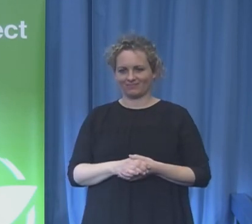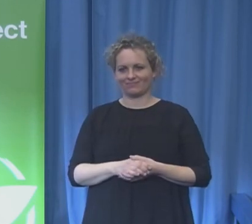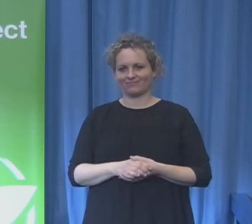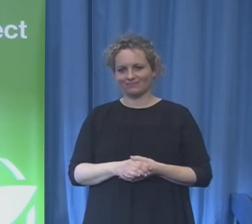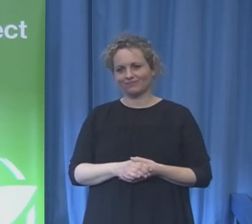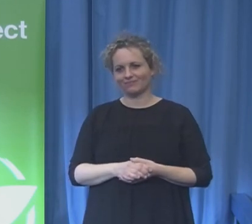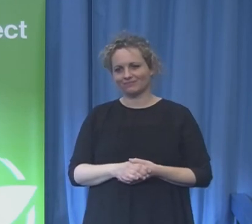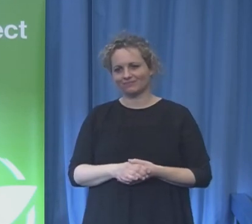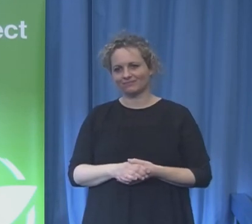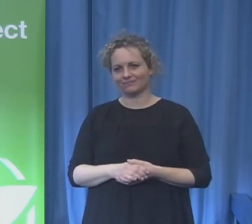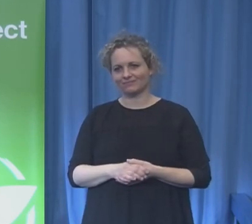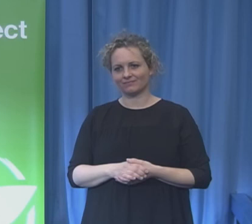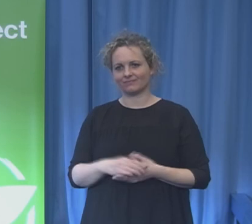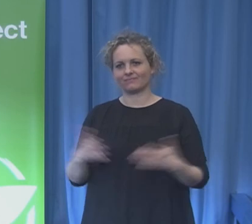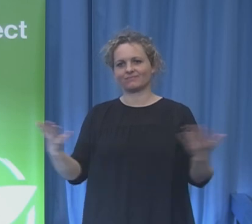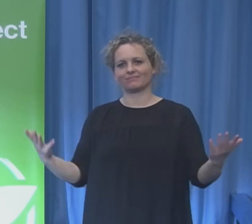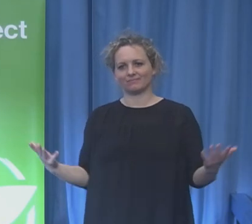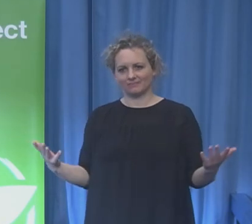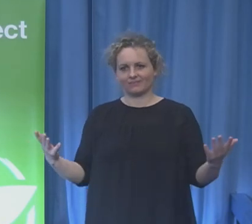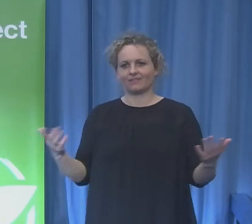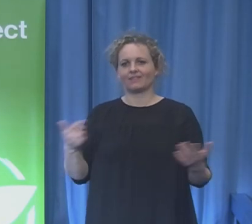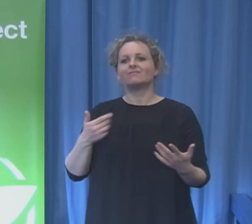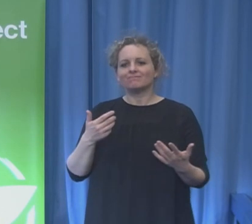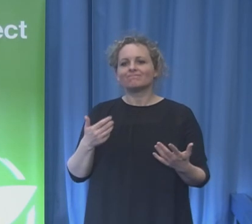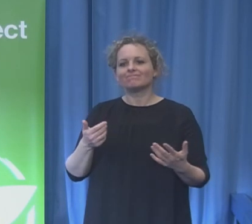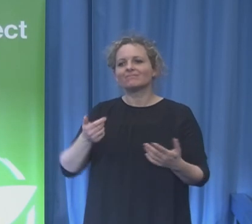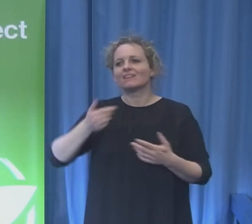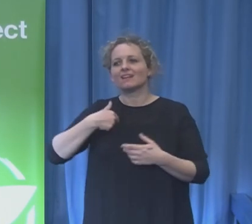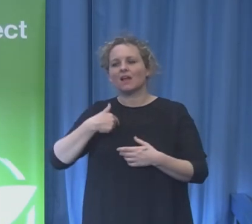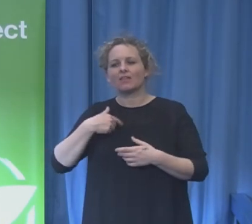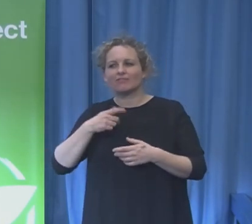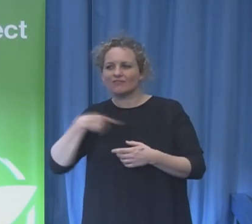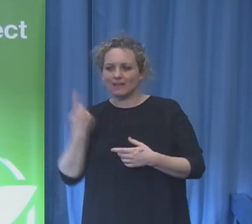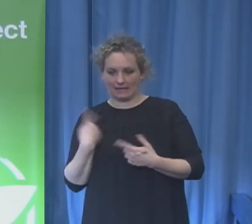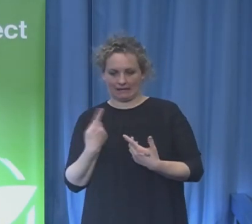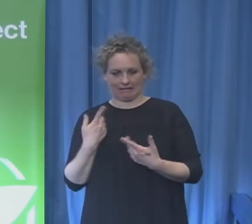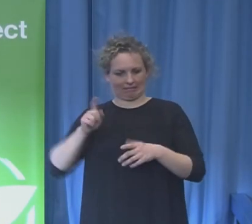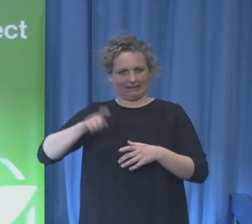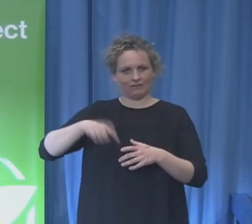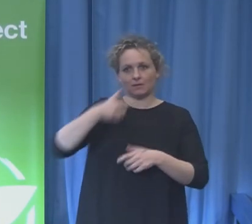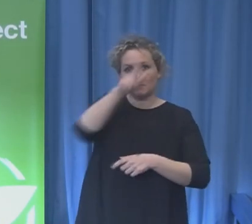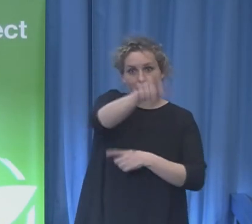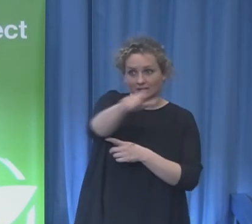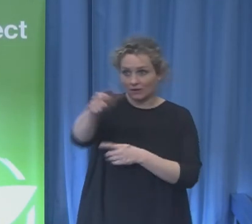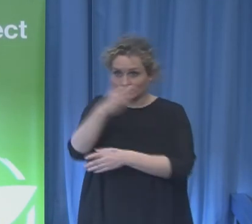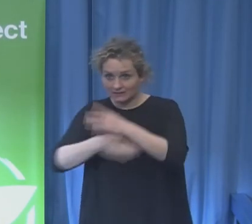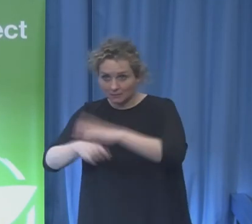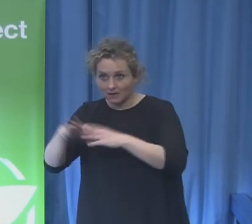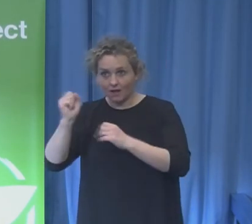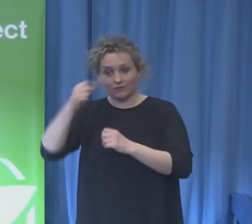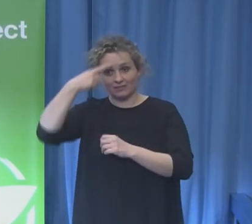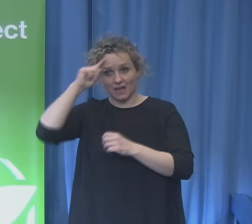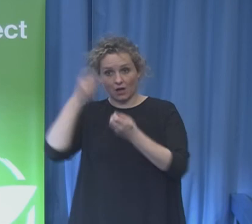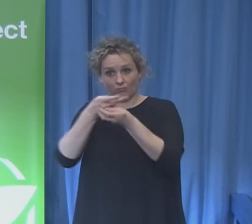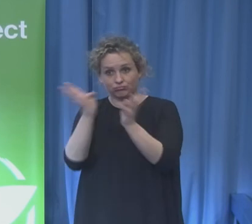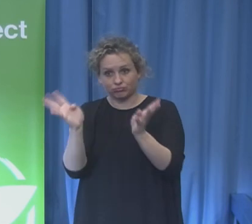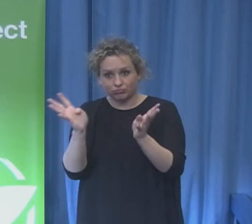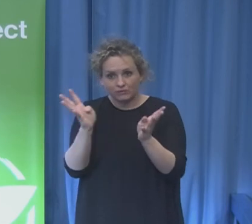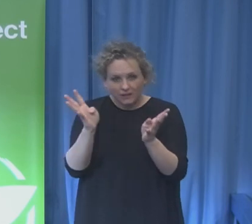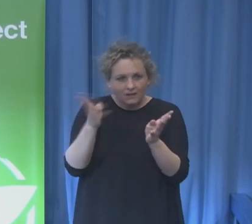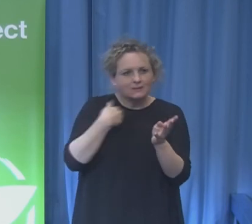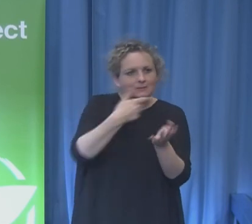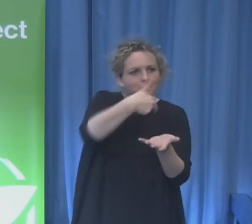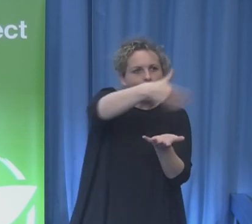that will make arts more colorful and more lively. And last but not least, not to forget, I think,